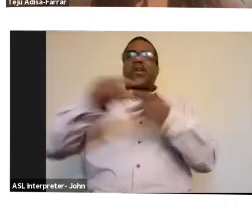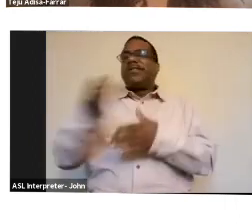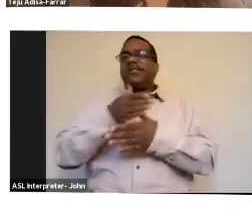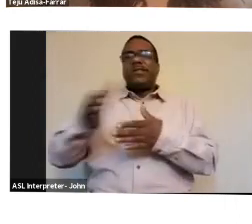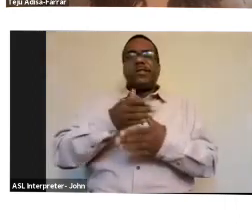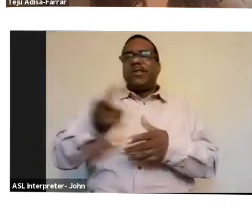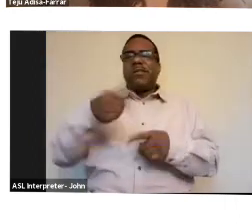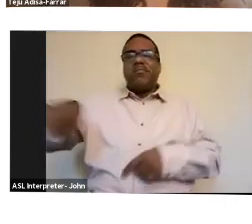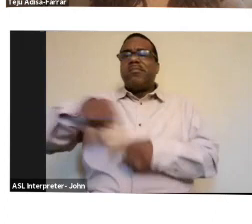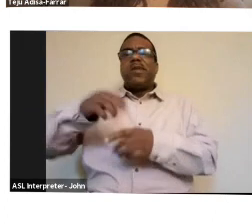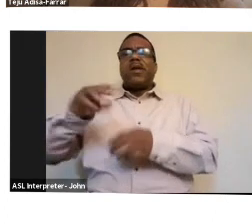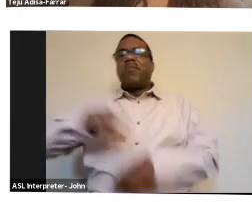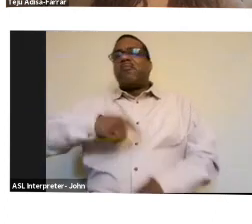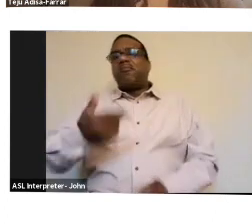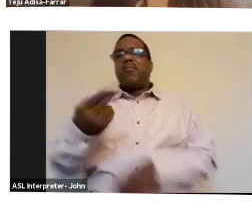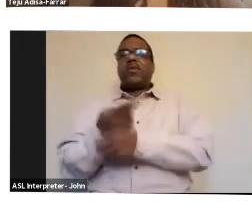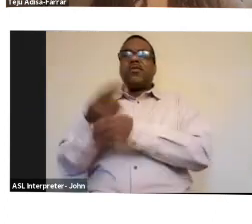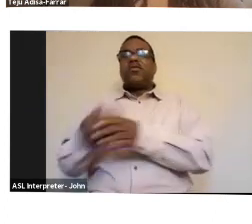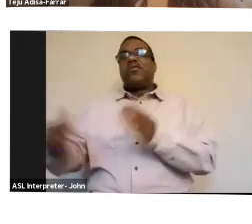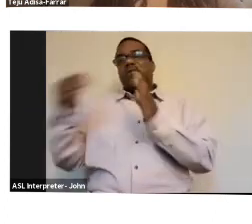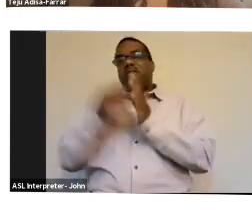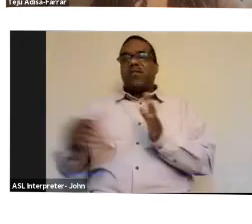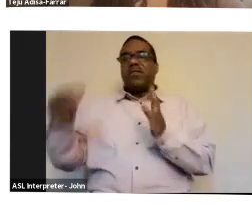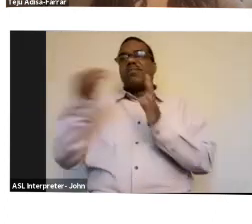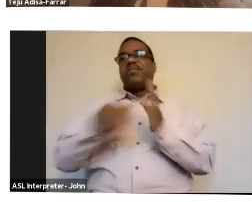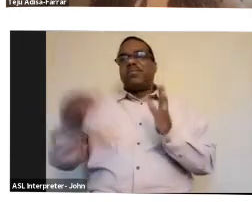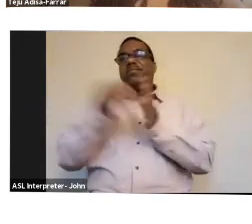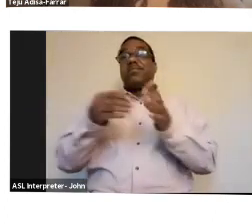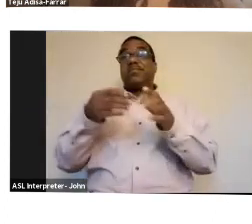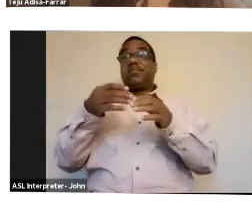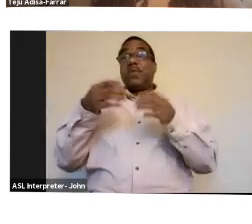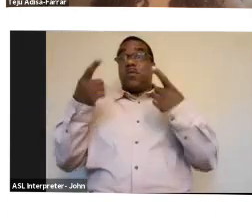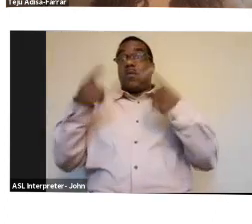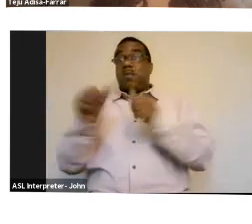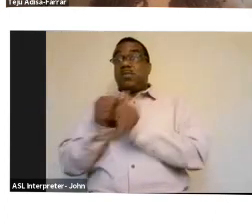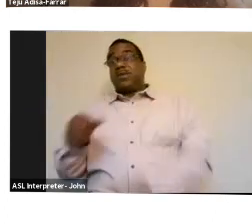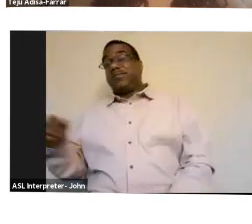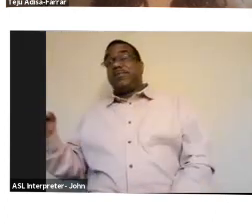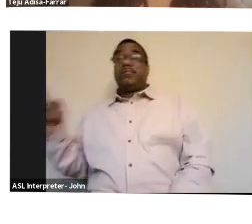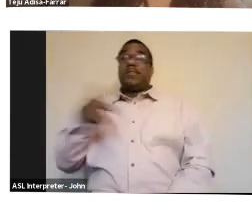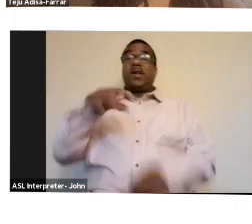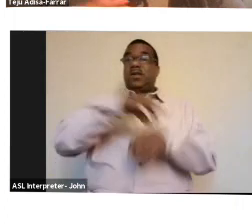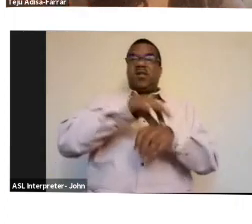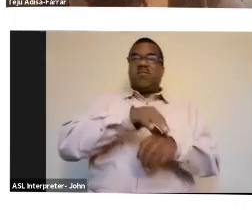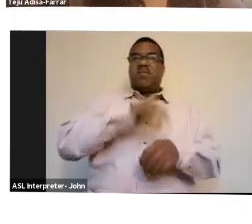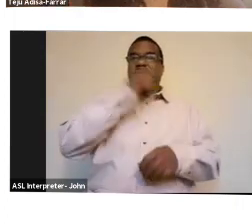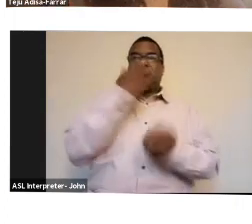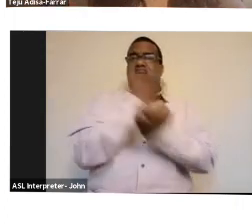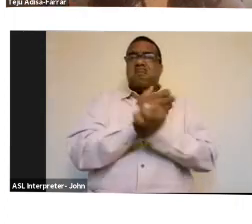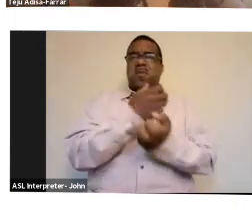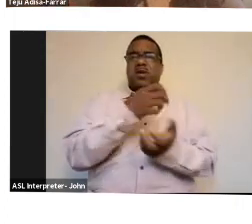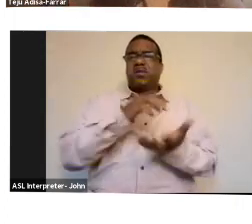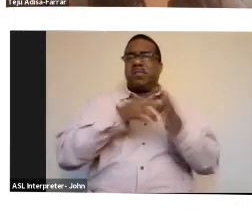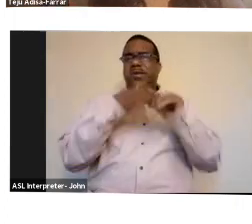And so after it's used over and over and over again, in its returning, the earth is not poisoned. Now that doesn't mean that you could just throw your